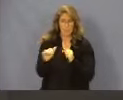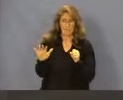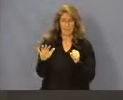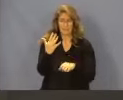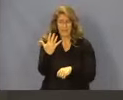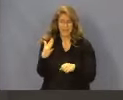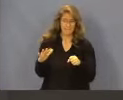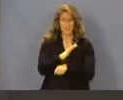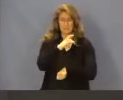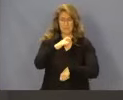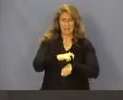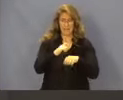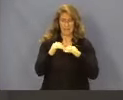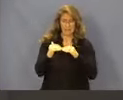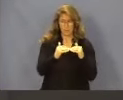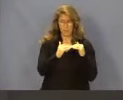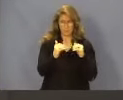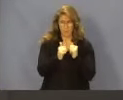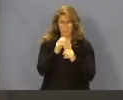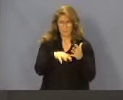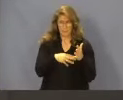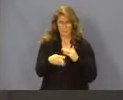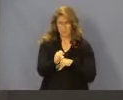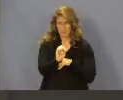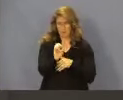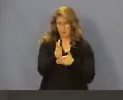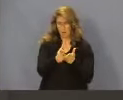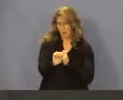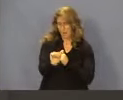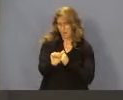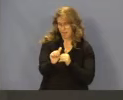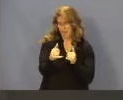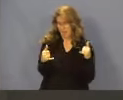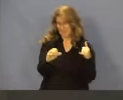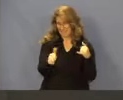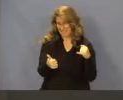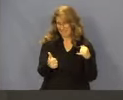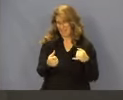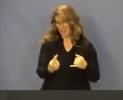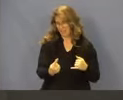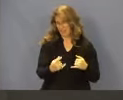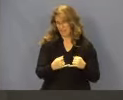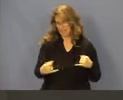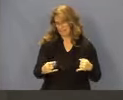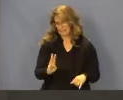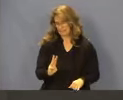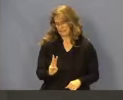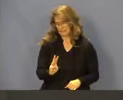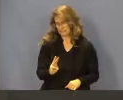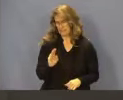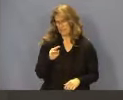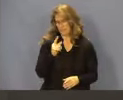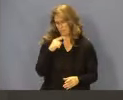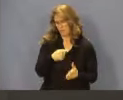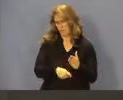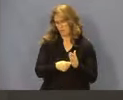equivalents based on Schedule E, Part A, lines 10, 11, and 16, in the Medicare cost reports,